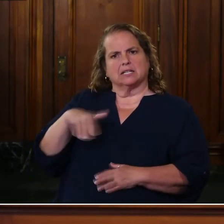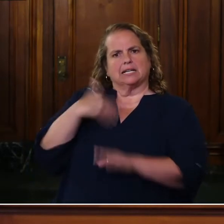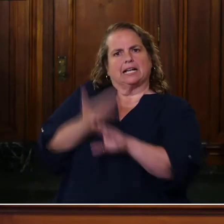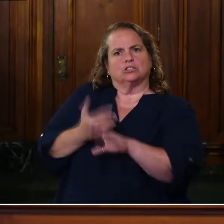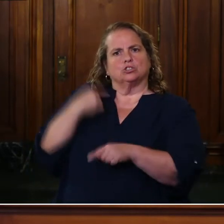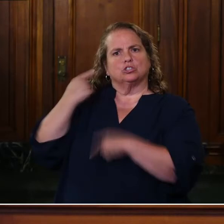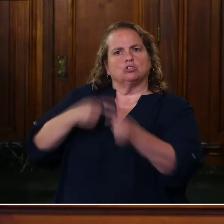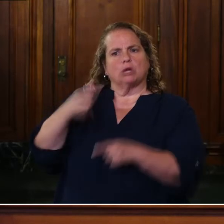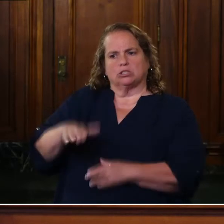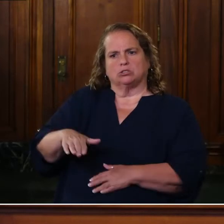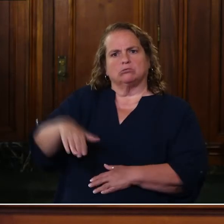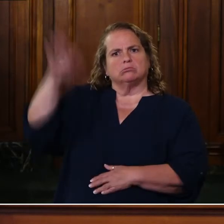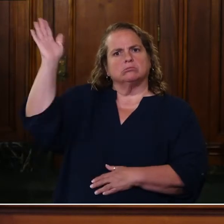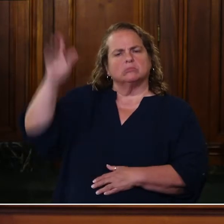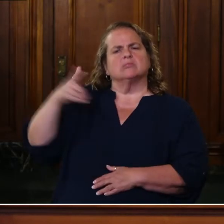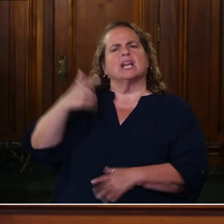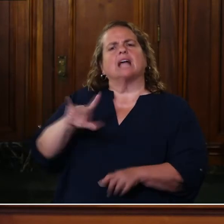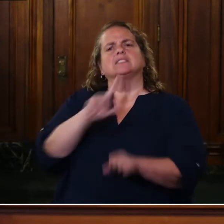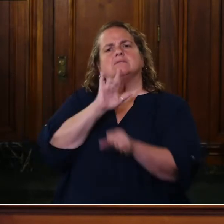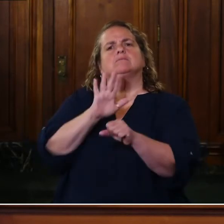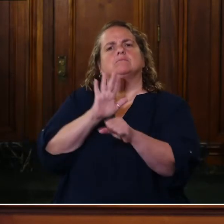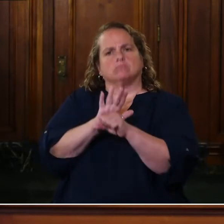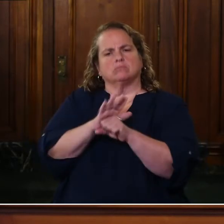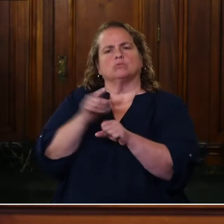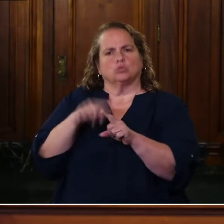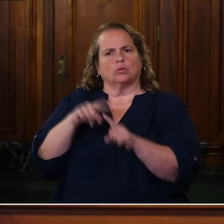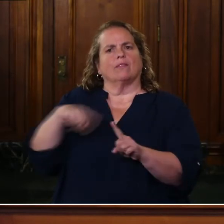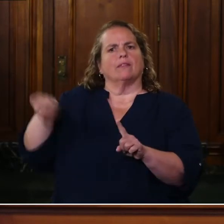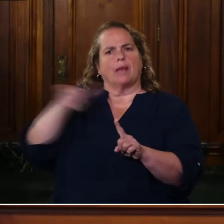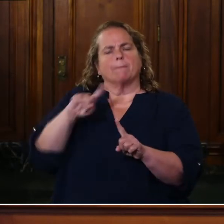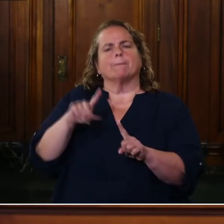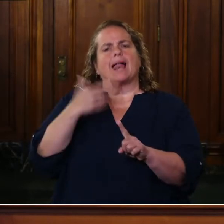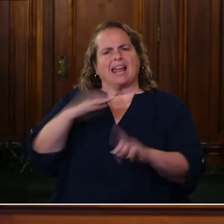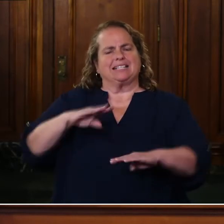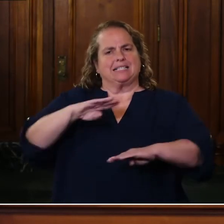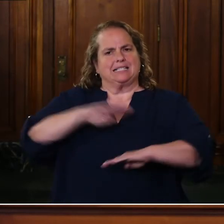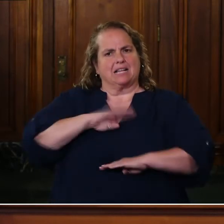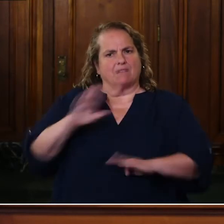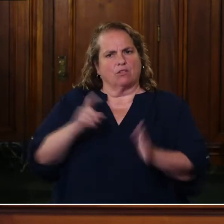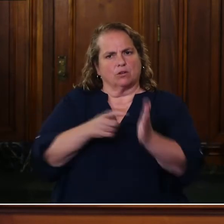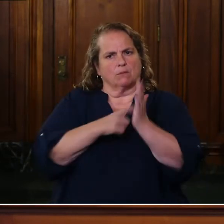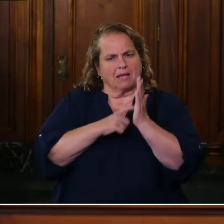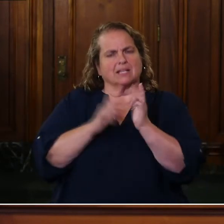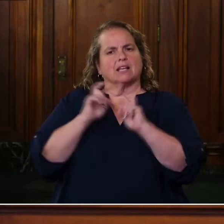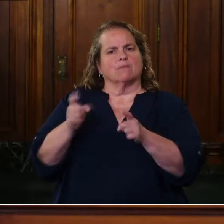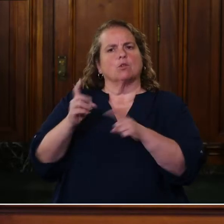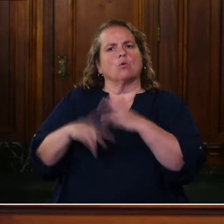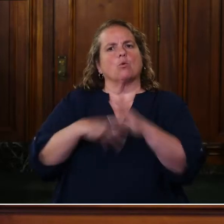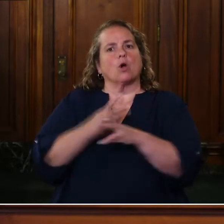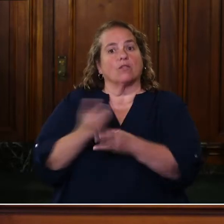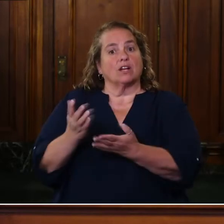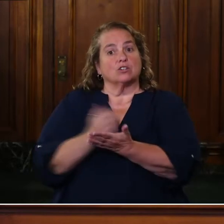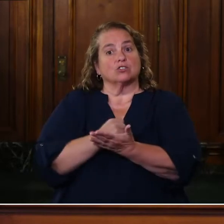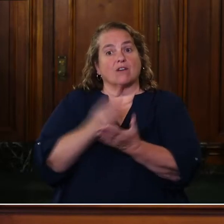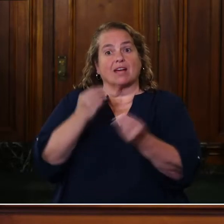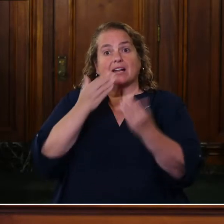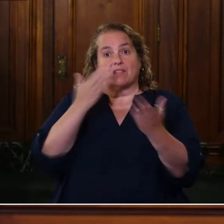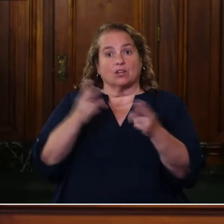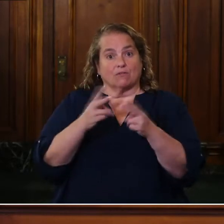So let's fulfill our commitment, let's satisfy those demands, and let's give them the world that they deserve. Thank you all very much.